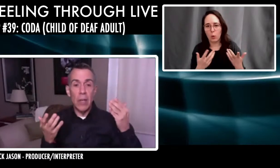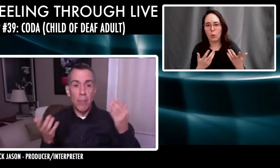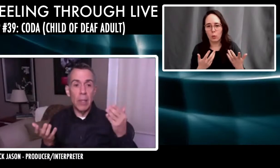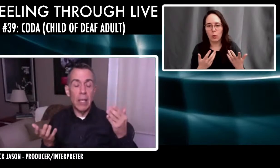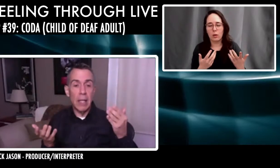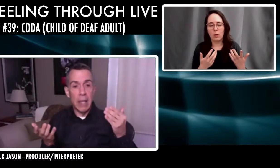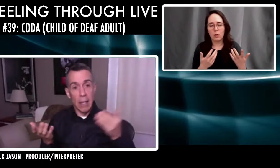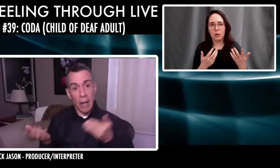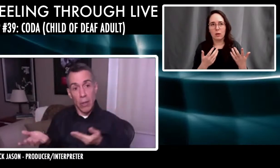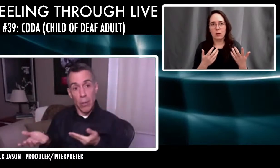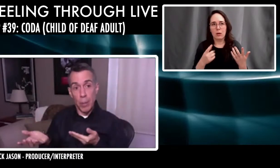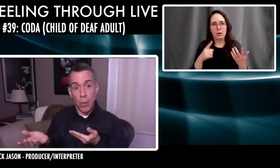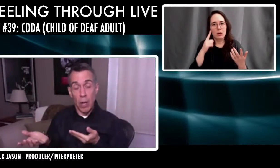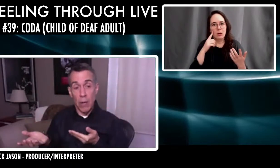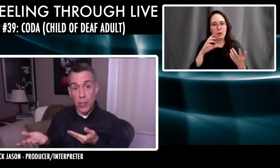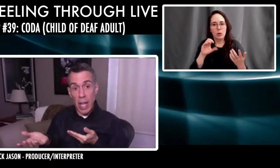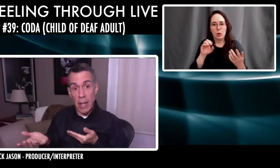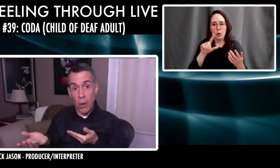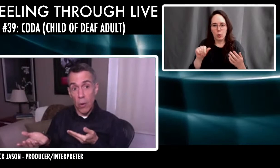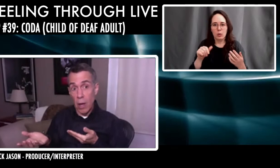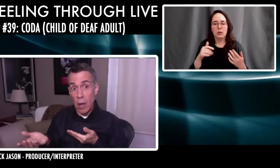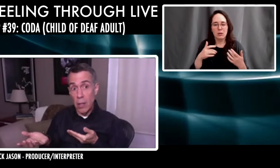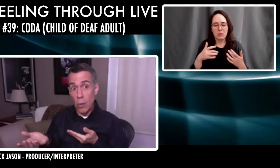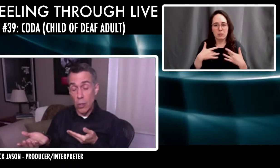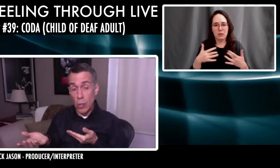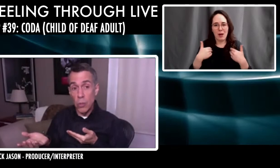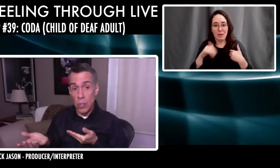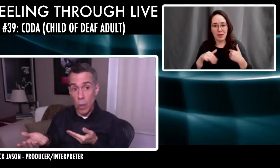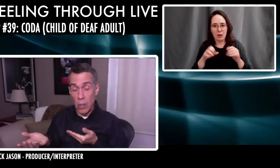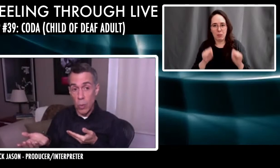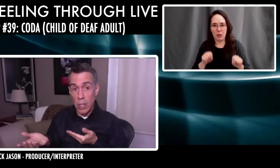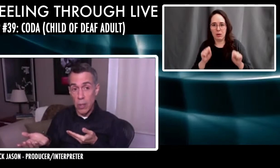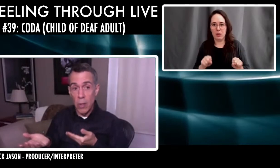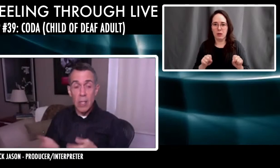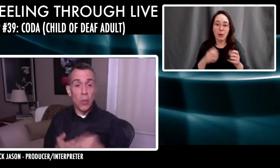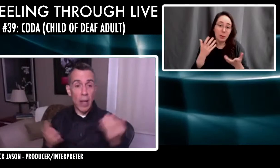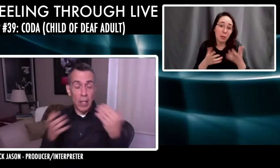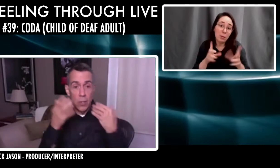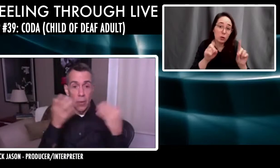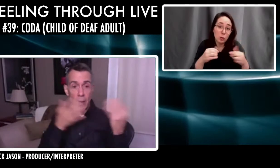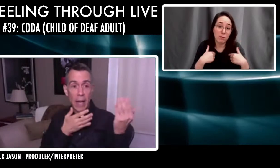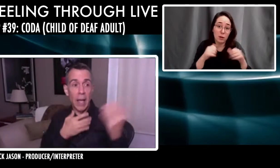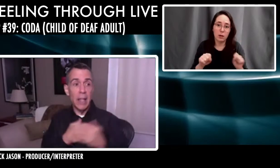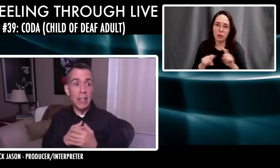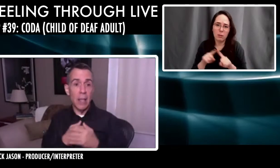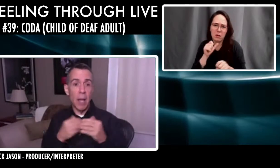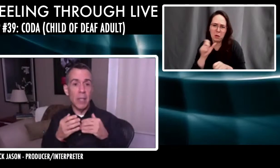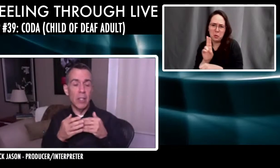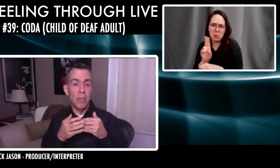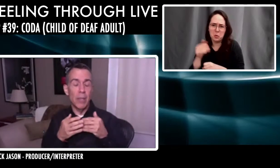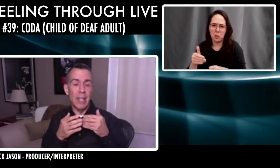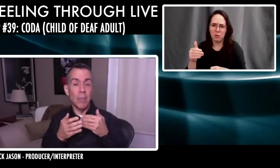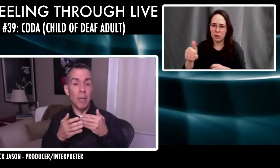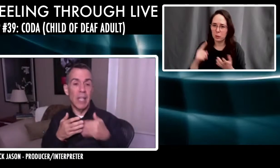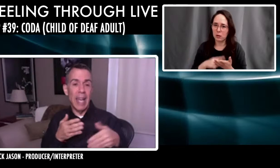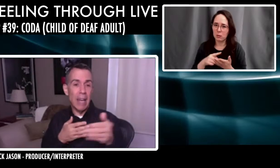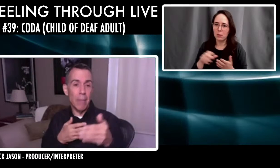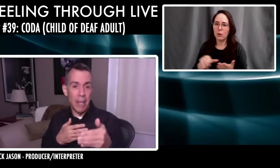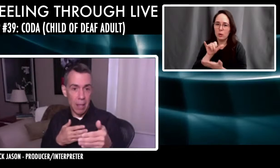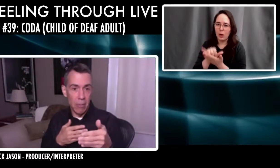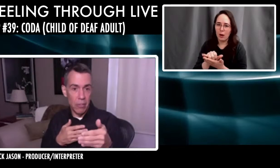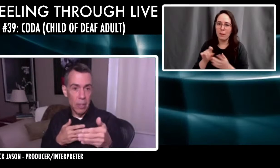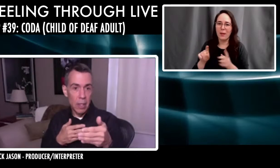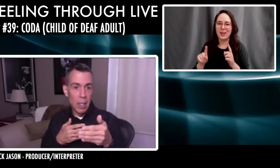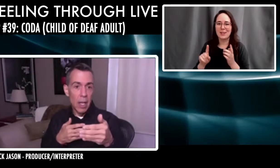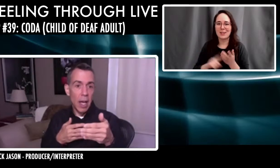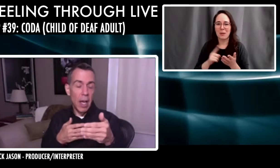have an ability that I think a lot of other people don't understand or, you know, use as well as we do. So I can do that. And then sometimes I, but then sometimes I get ahead of